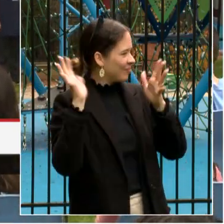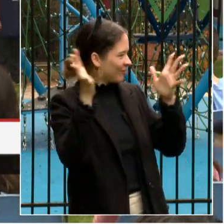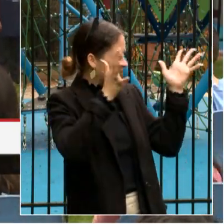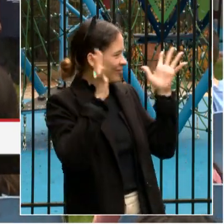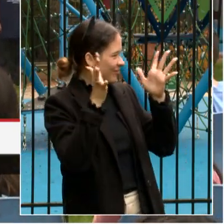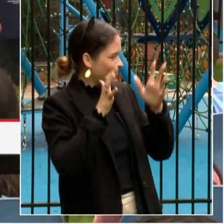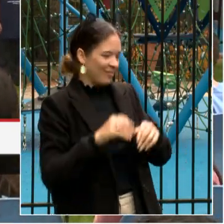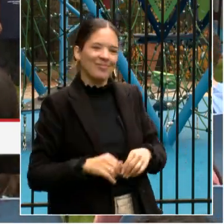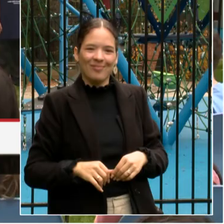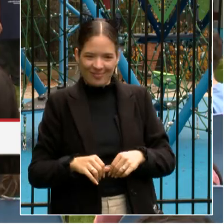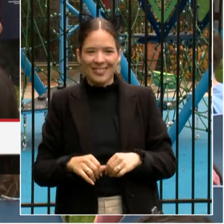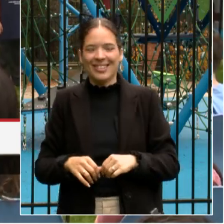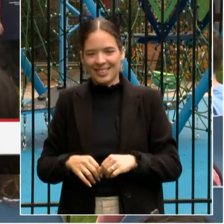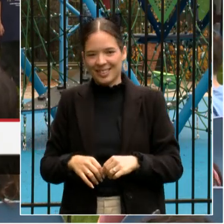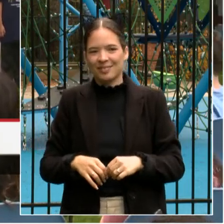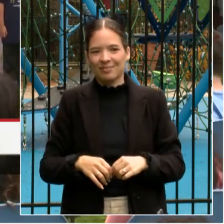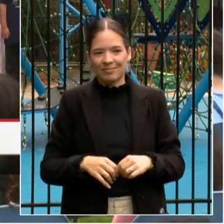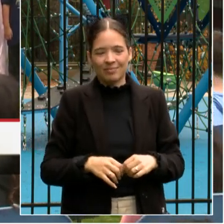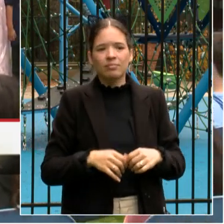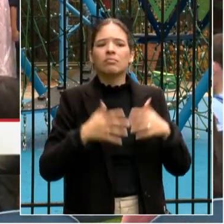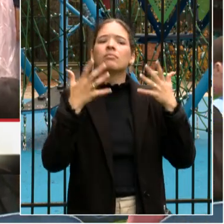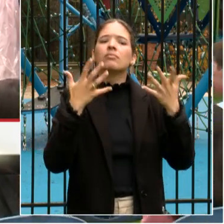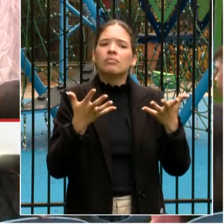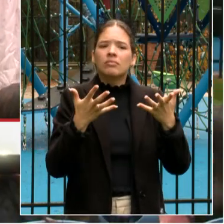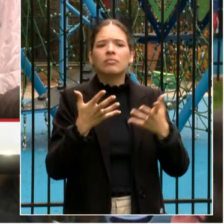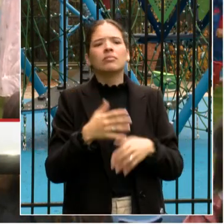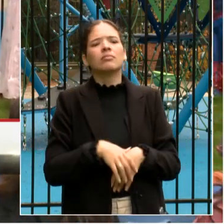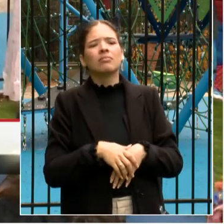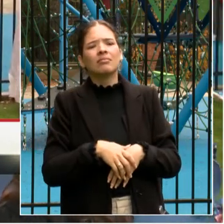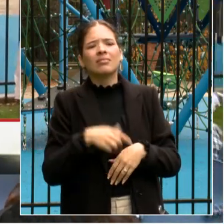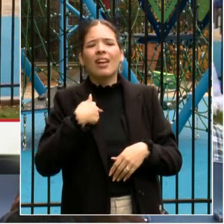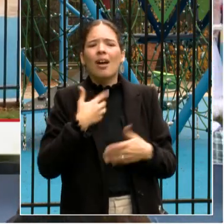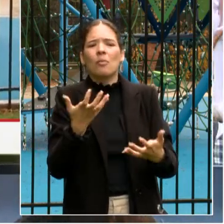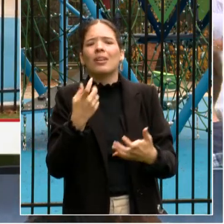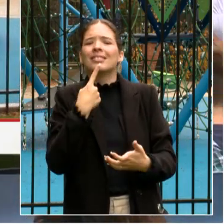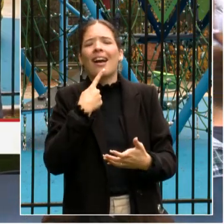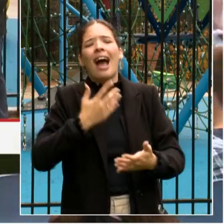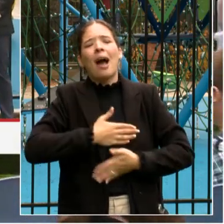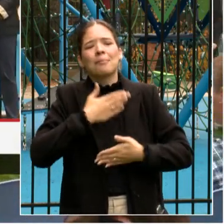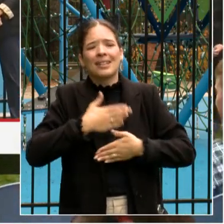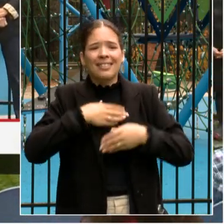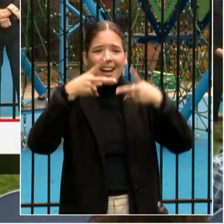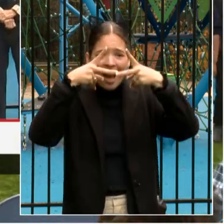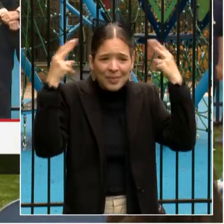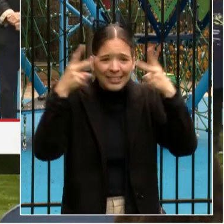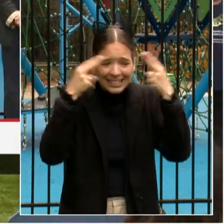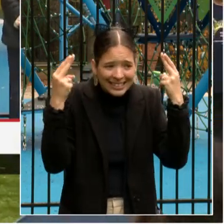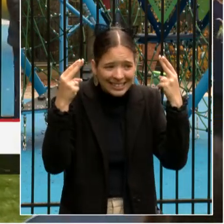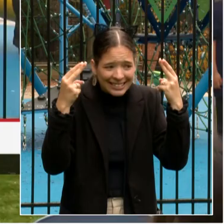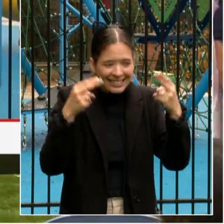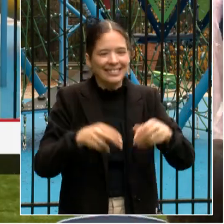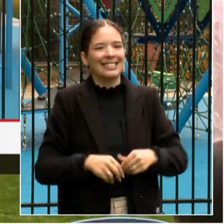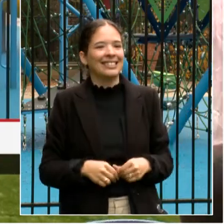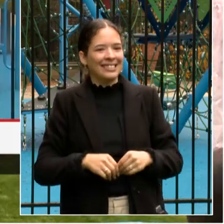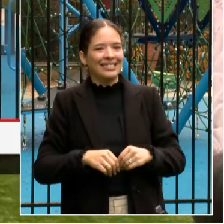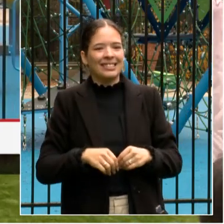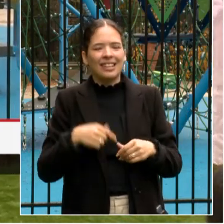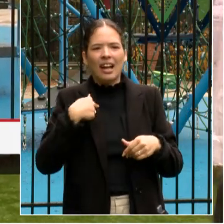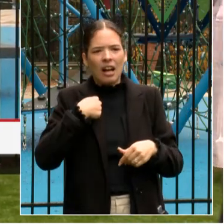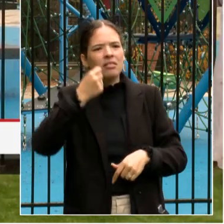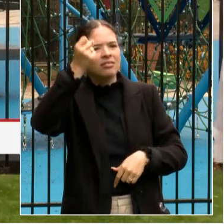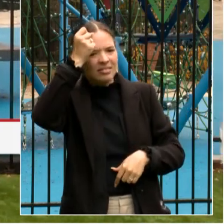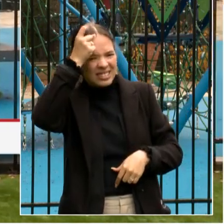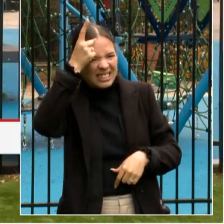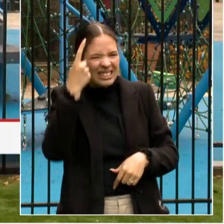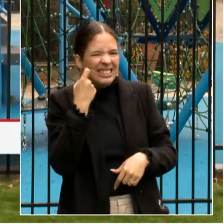I also want to wish you a very happy Halloween. And I understand that you just got back from